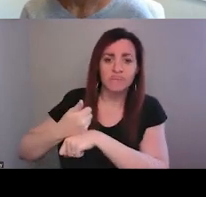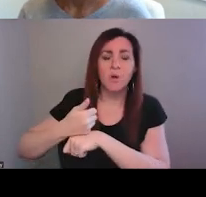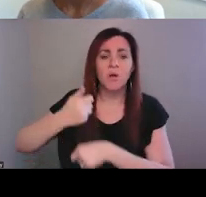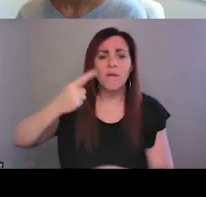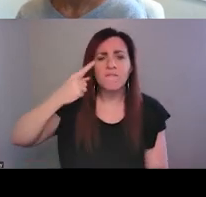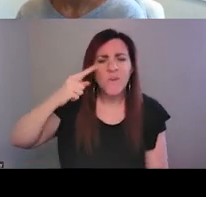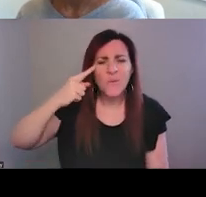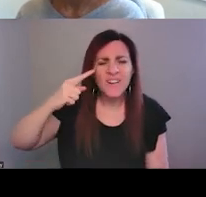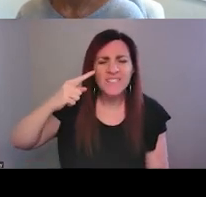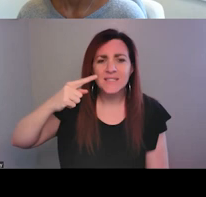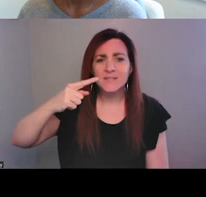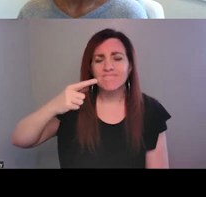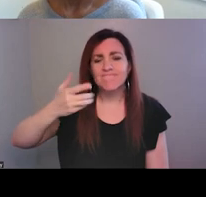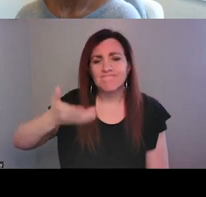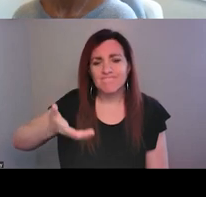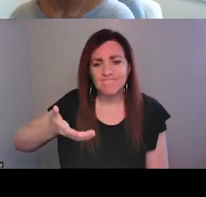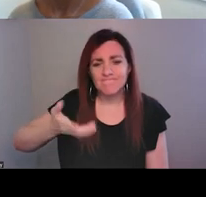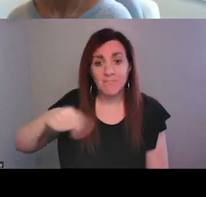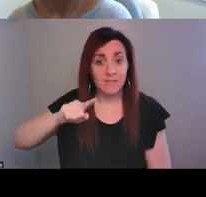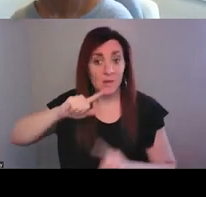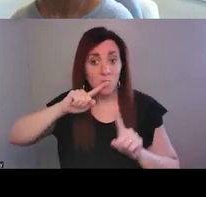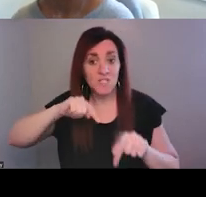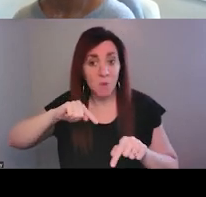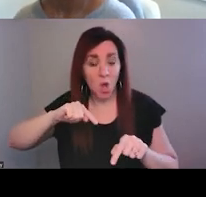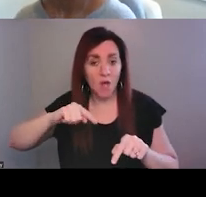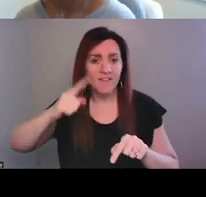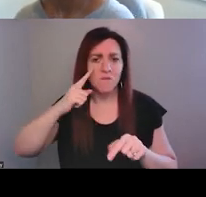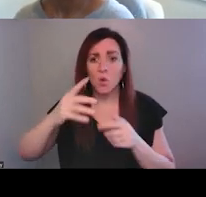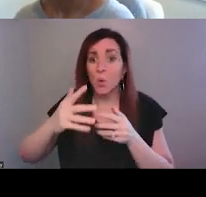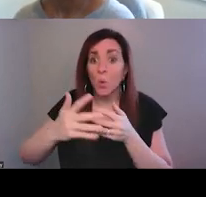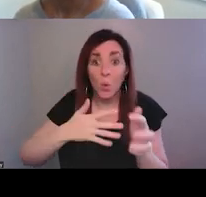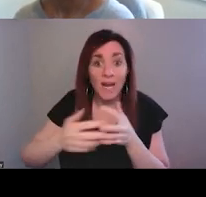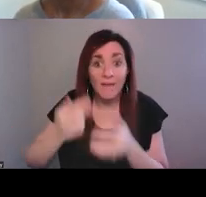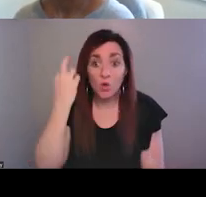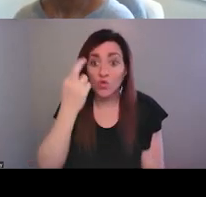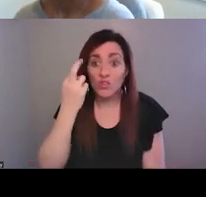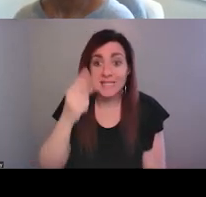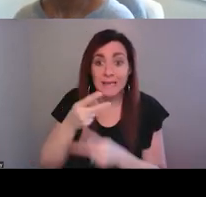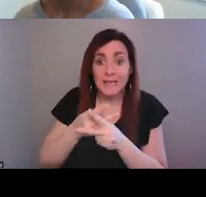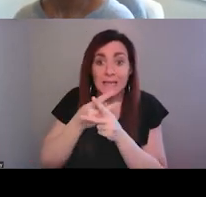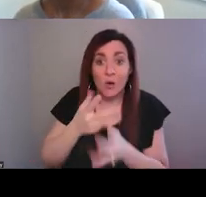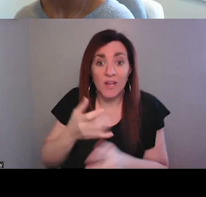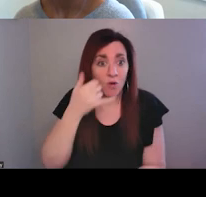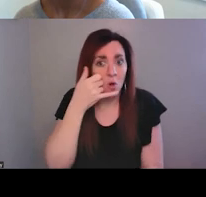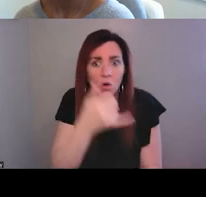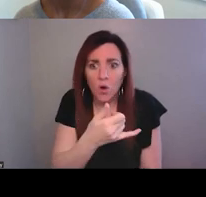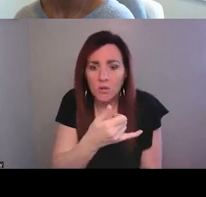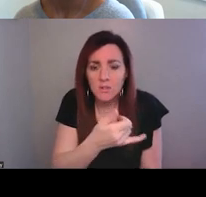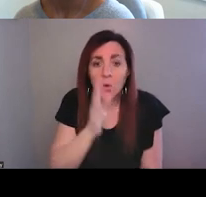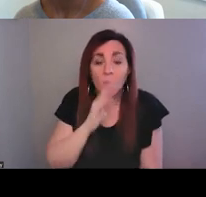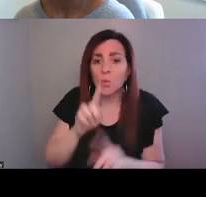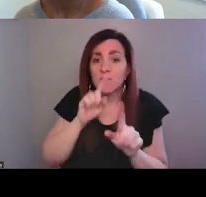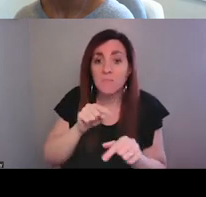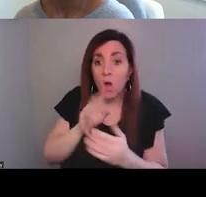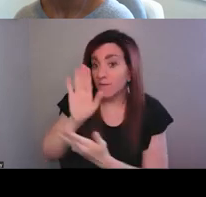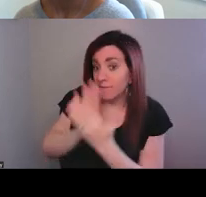they respond when, for whatever reason the caregiver calls. So they will respond face